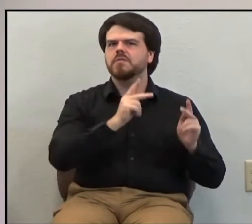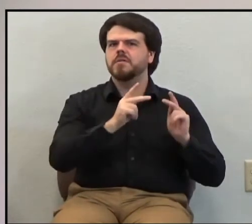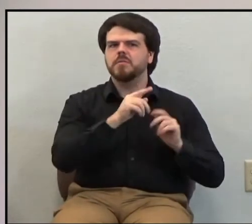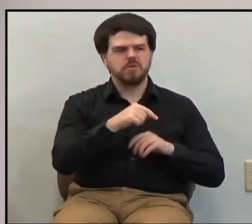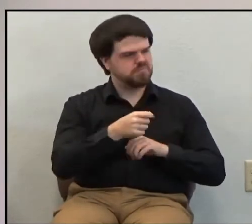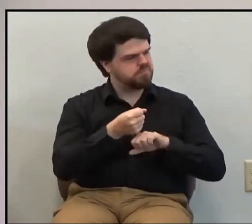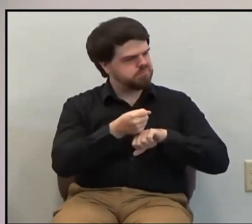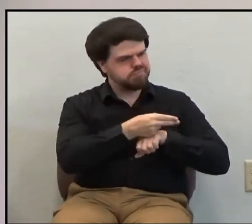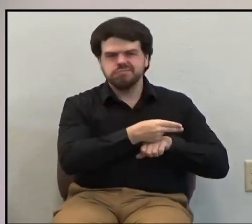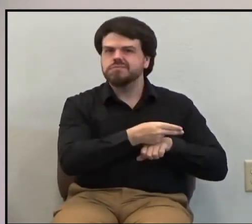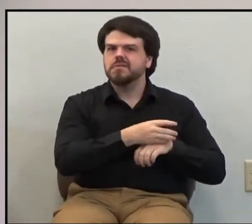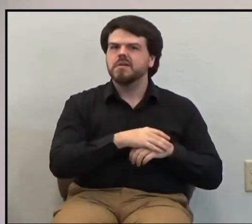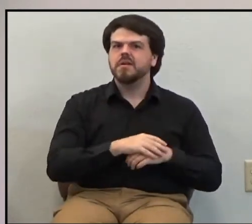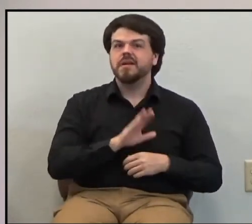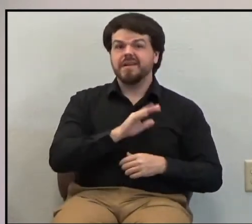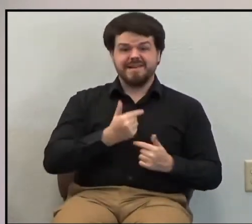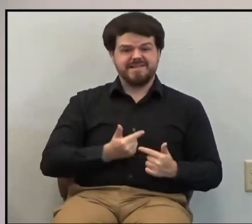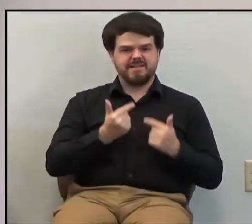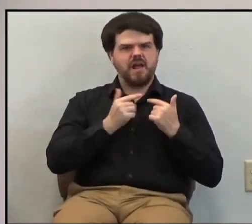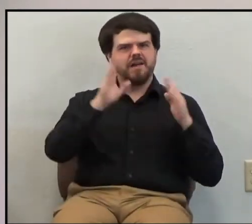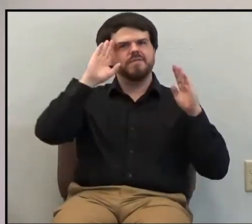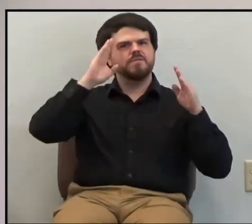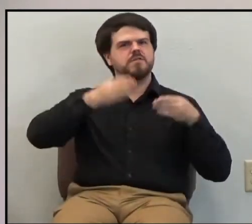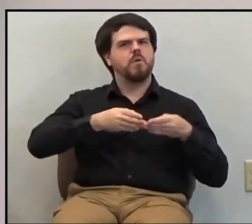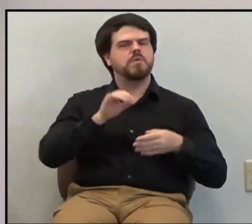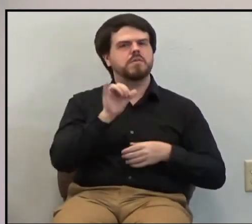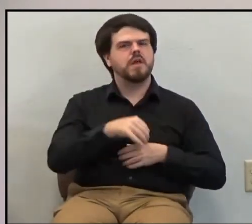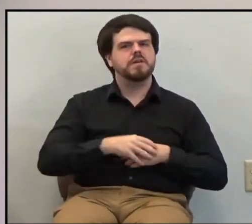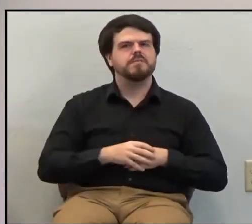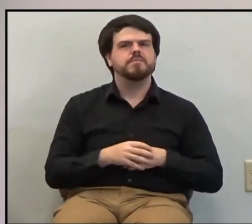and his whole life was focused on this.